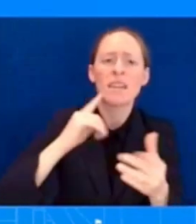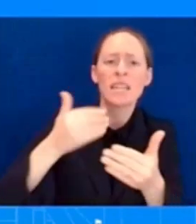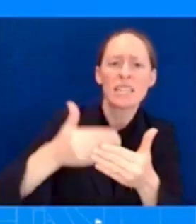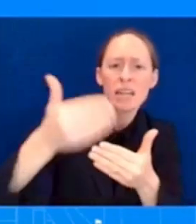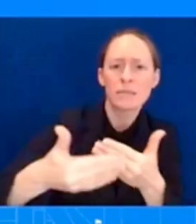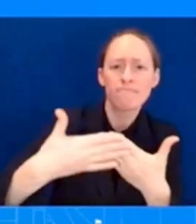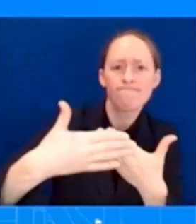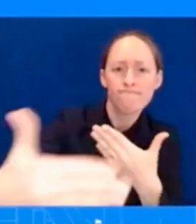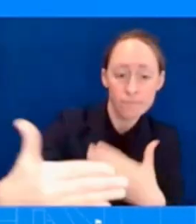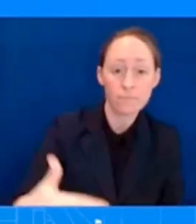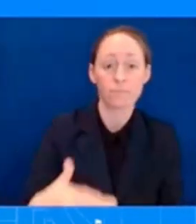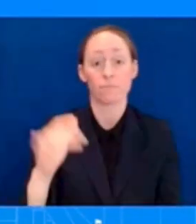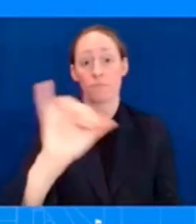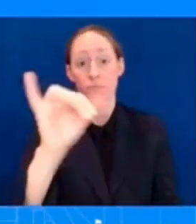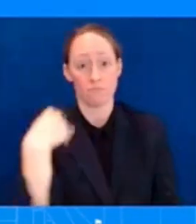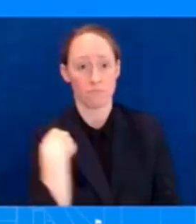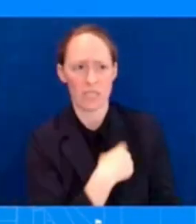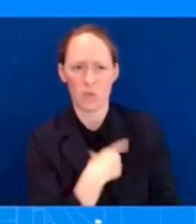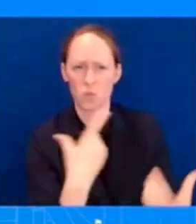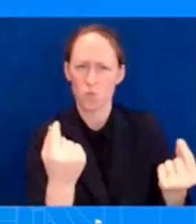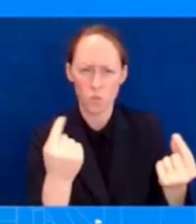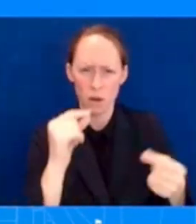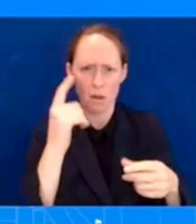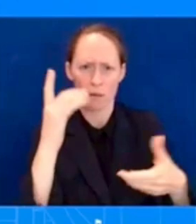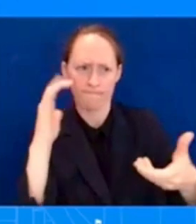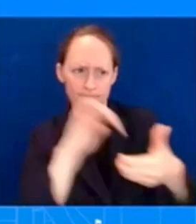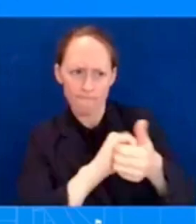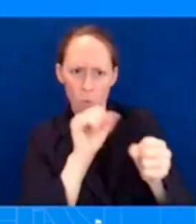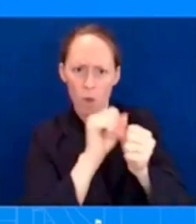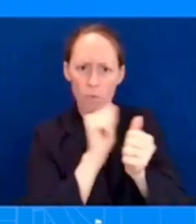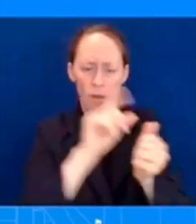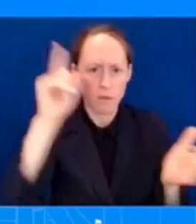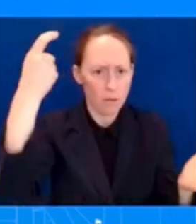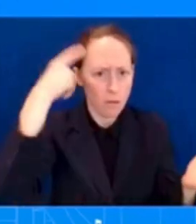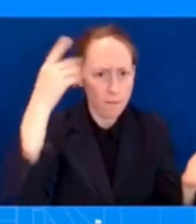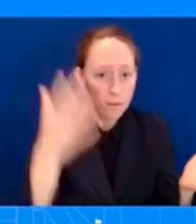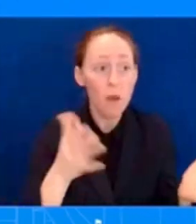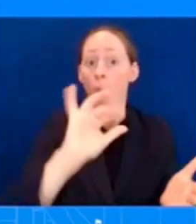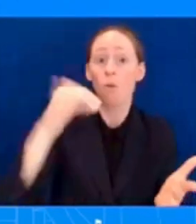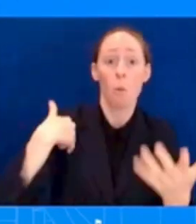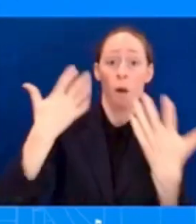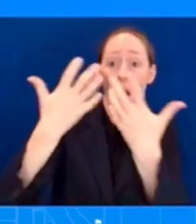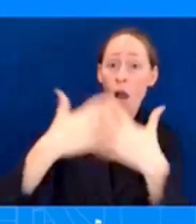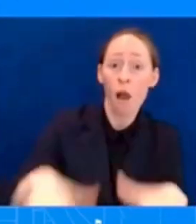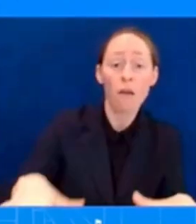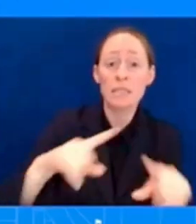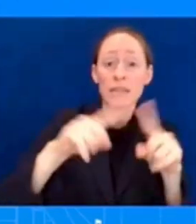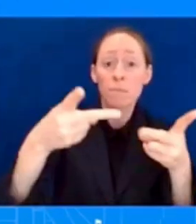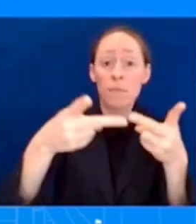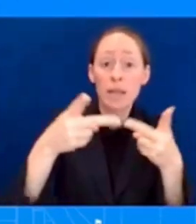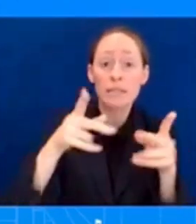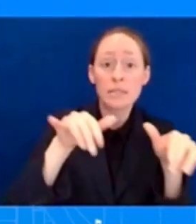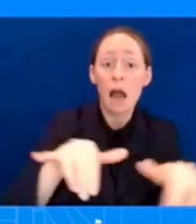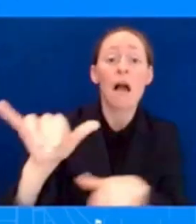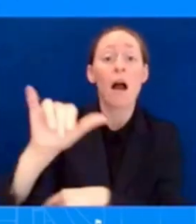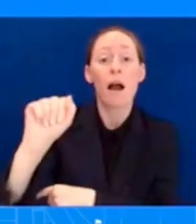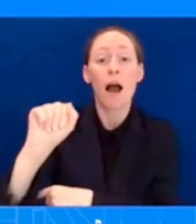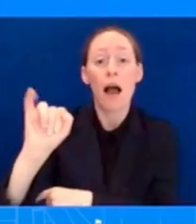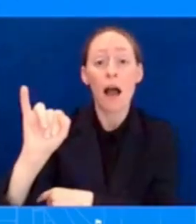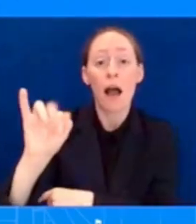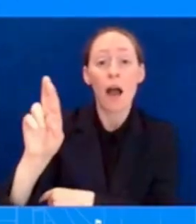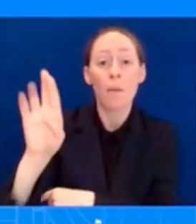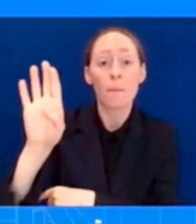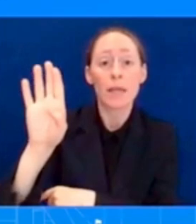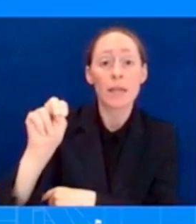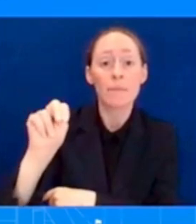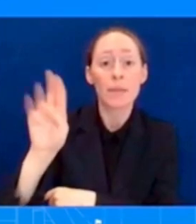hotel rooms to support residents and we will be working in close coordination with each other to make sure that everyone finds a temporary solution